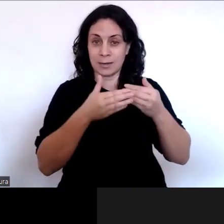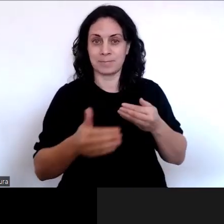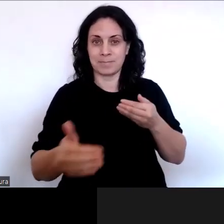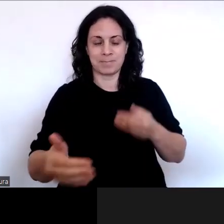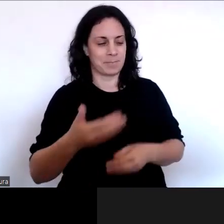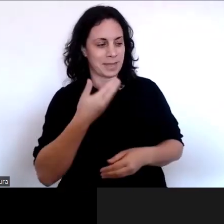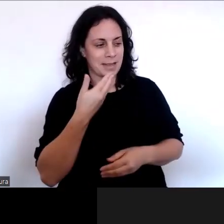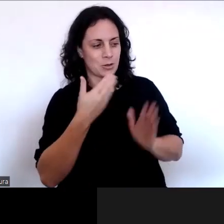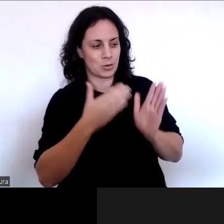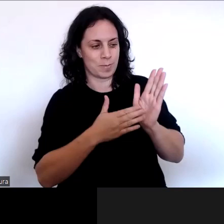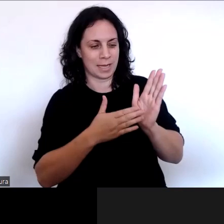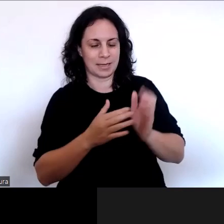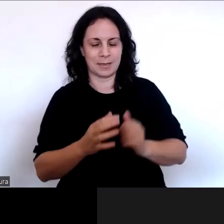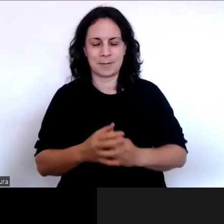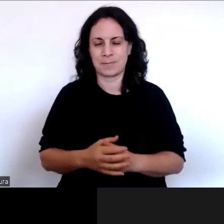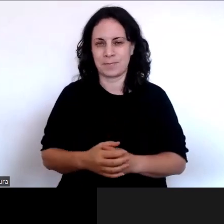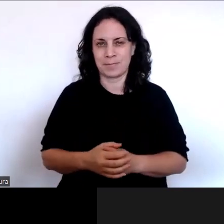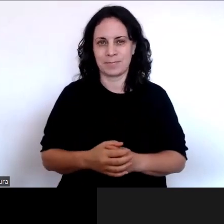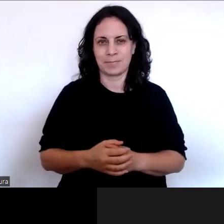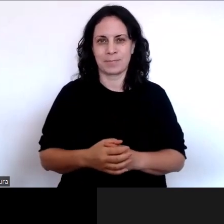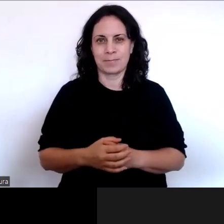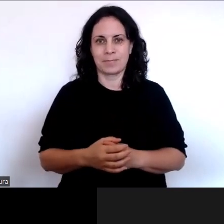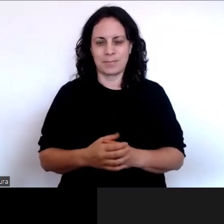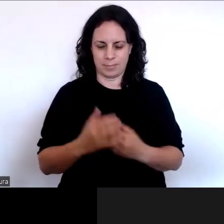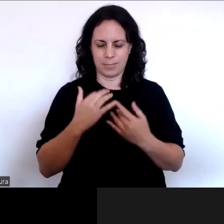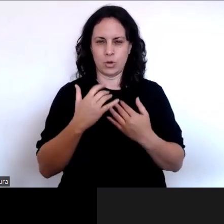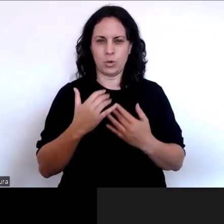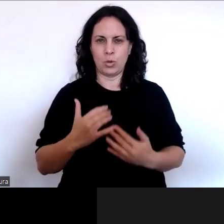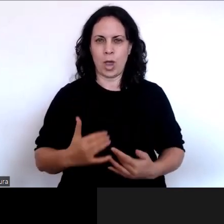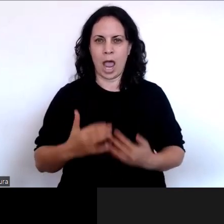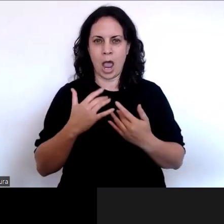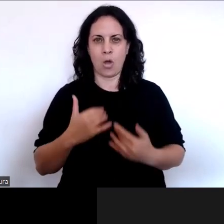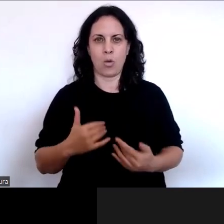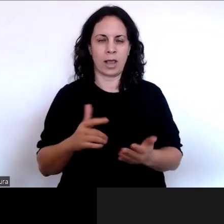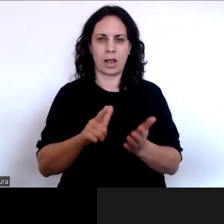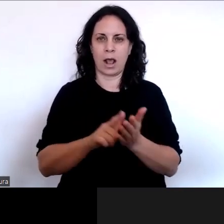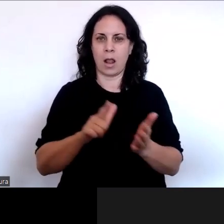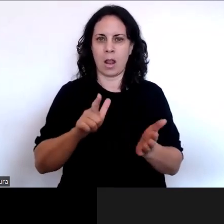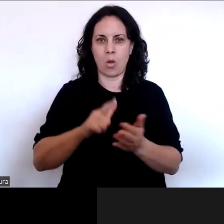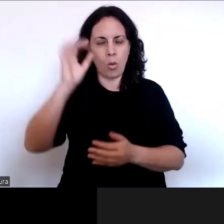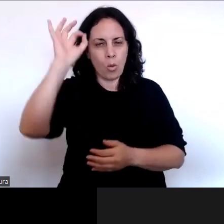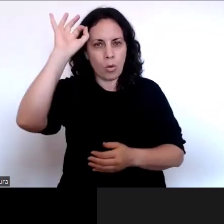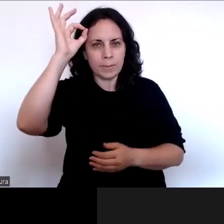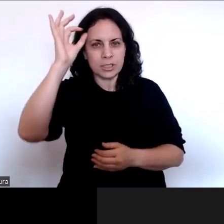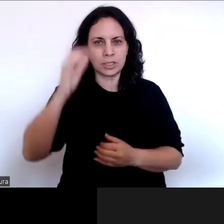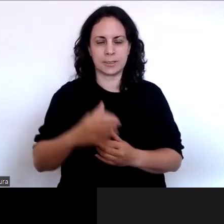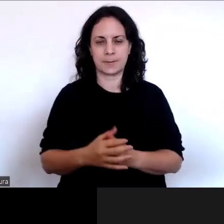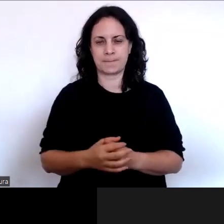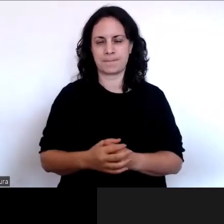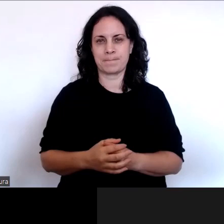Thanks, Megan. So the first thing is, who are we? Who is Tiaka Matawa Aotearoa Law Commission?